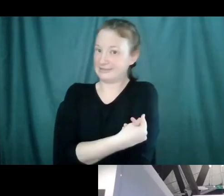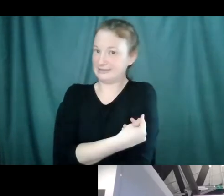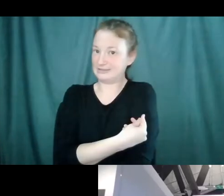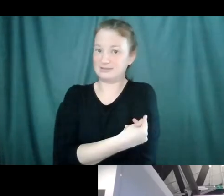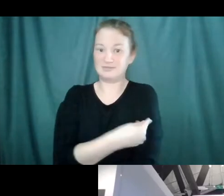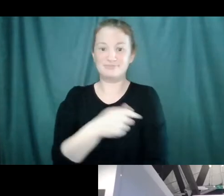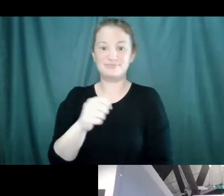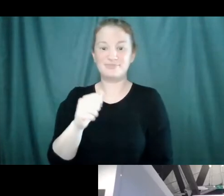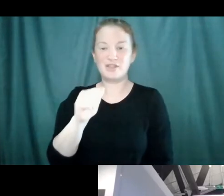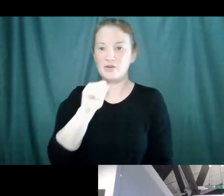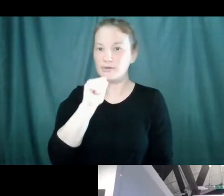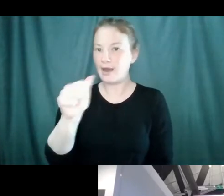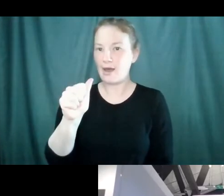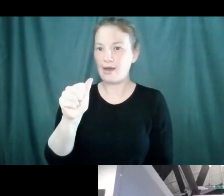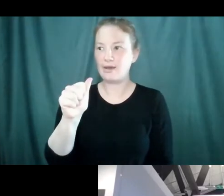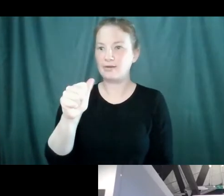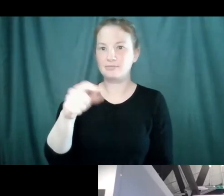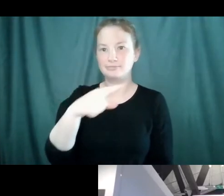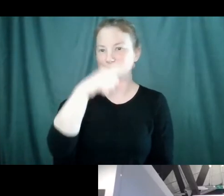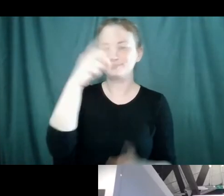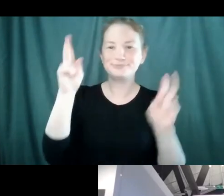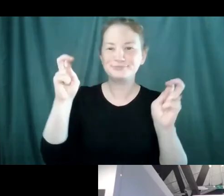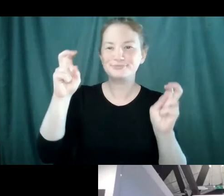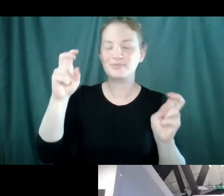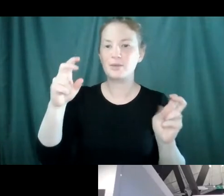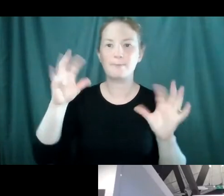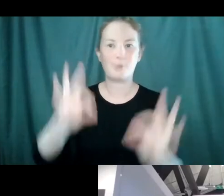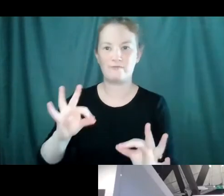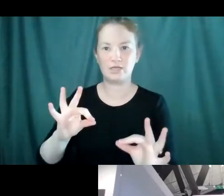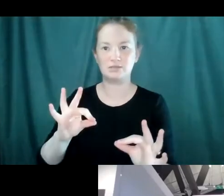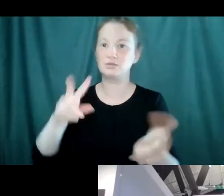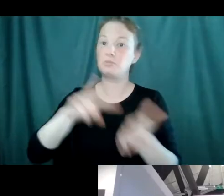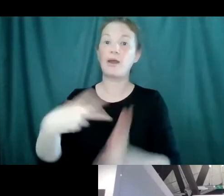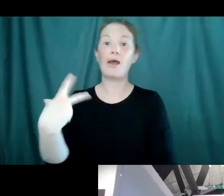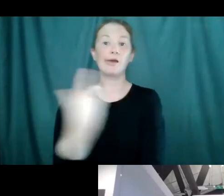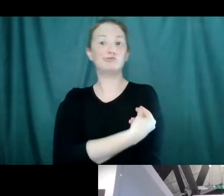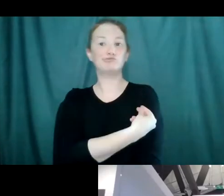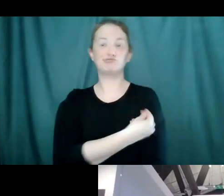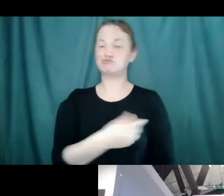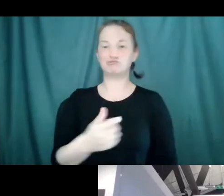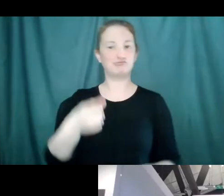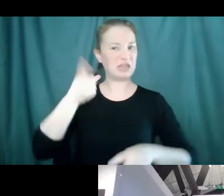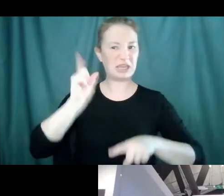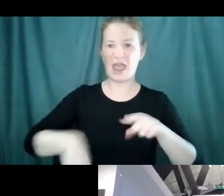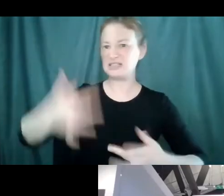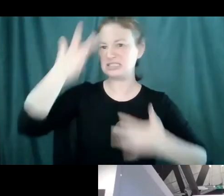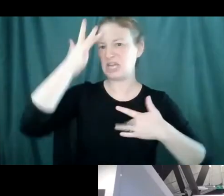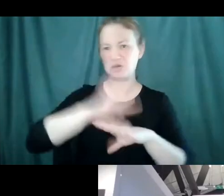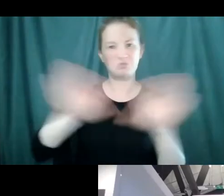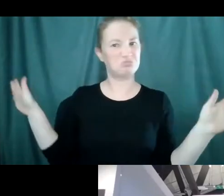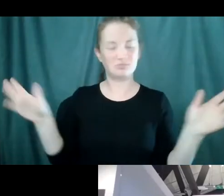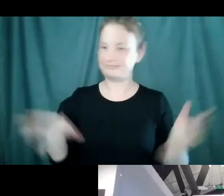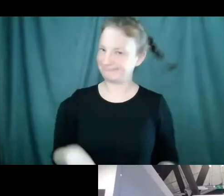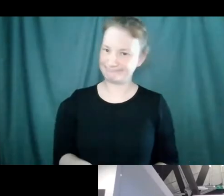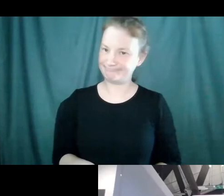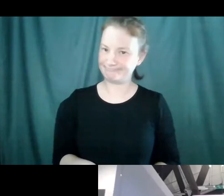not a black and white type of deal. It's not that once you have them, you cannot get sick. What vaccines do is